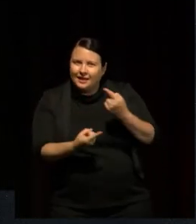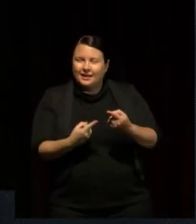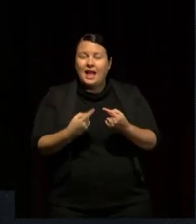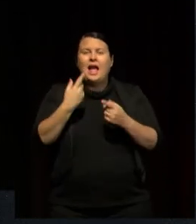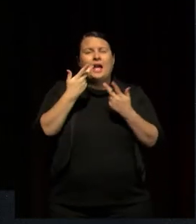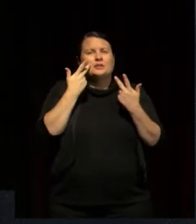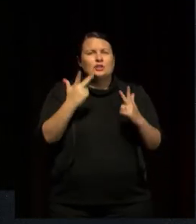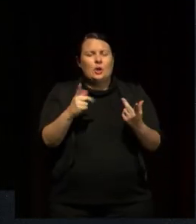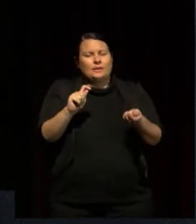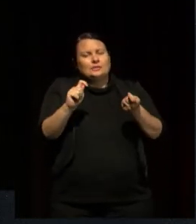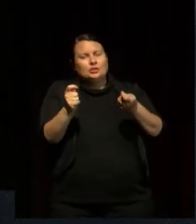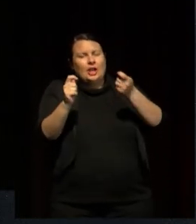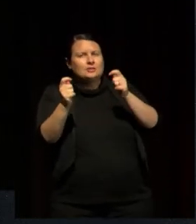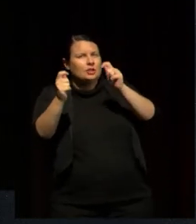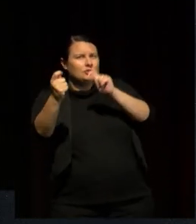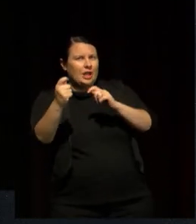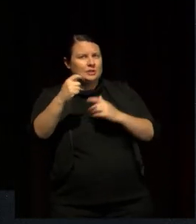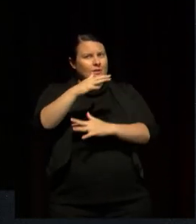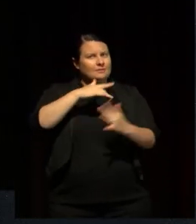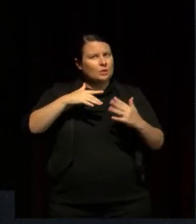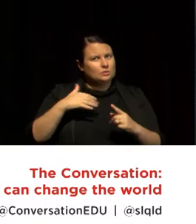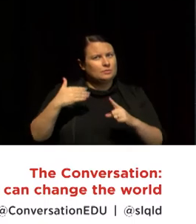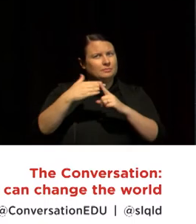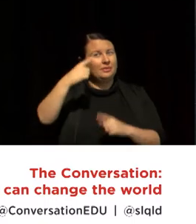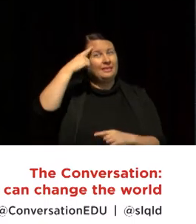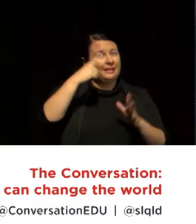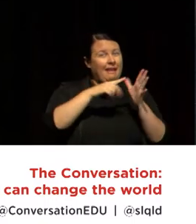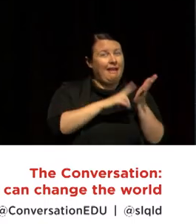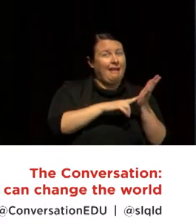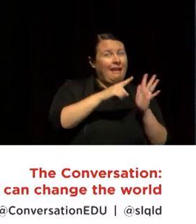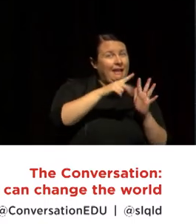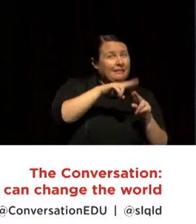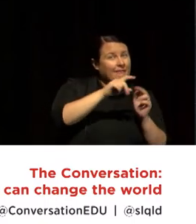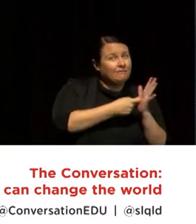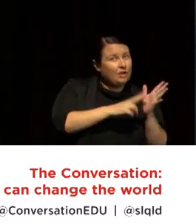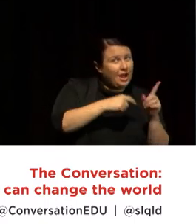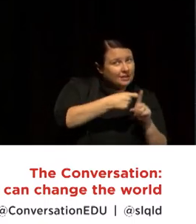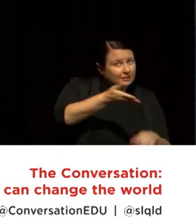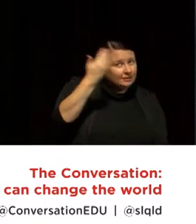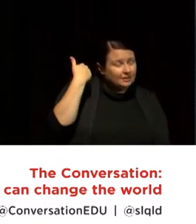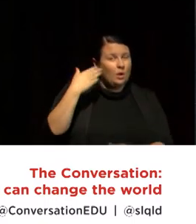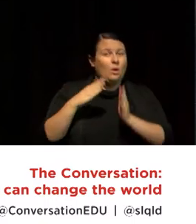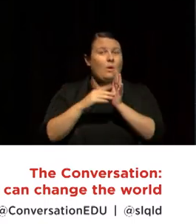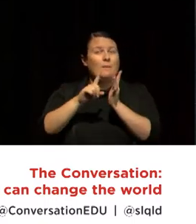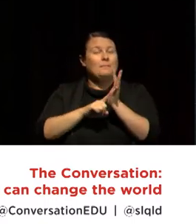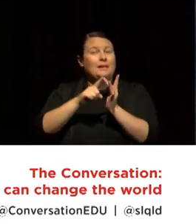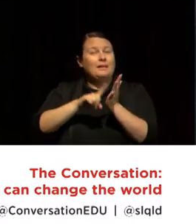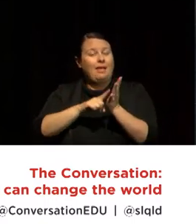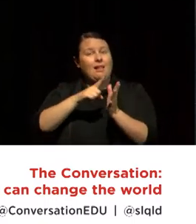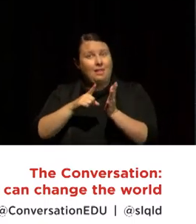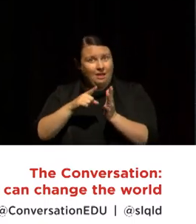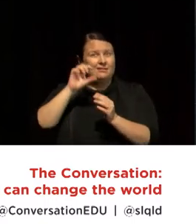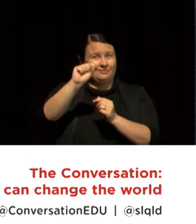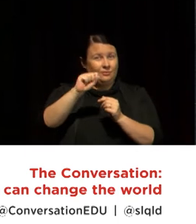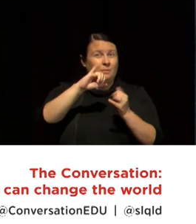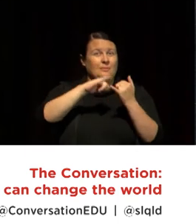change for centuries. Think Anne Frank, or more recently, Malala Yousafzai, Greta